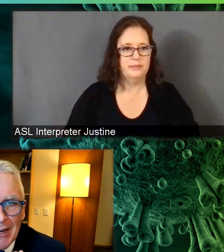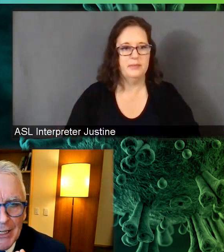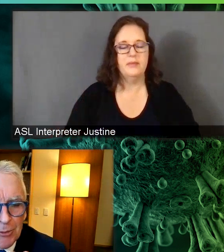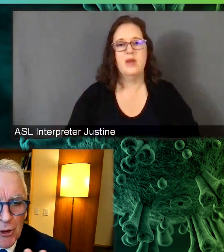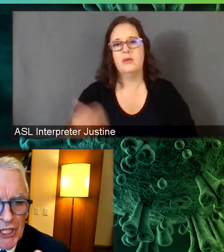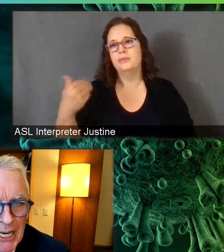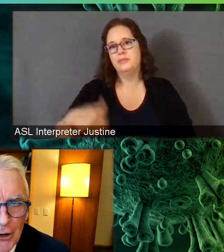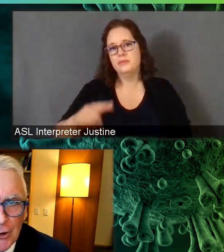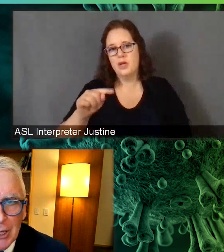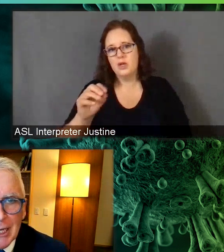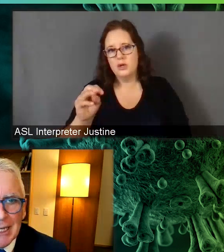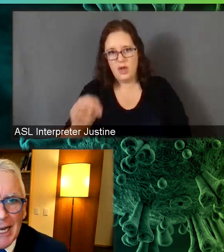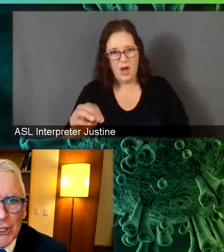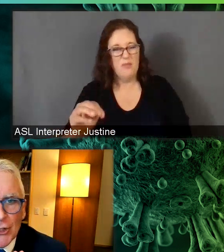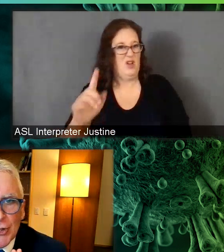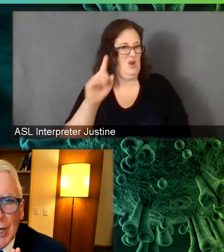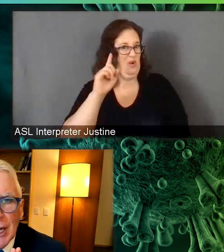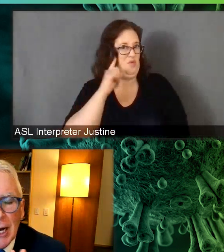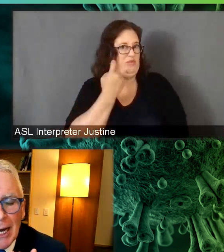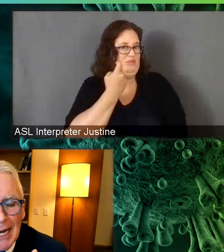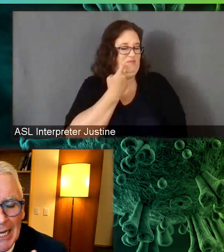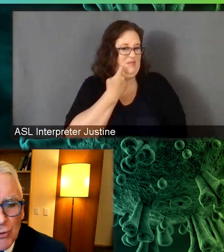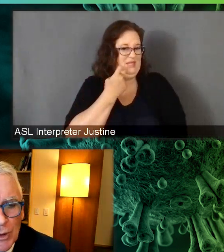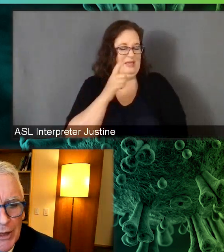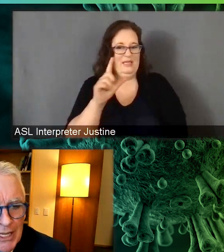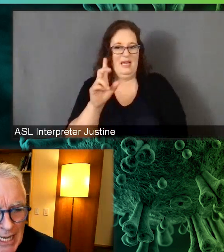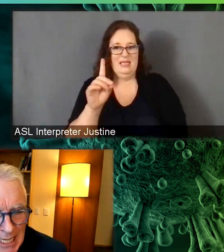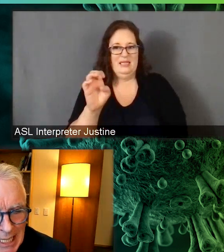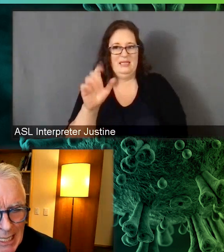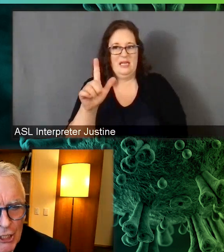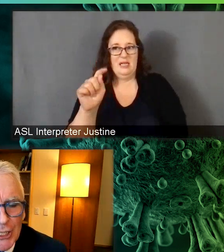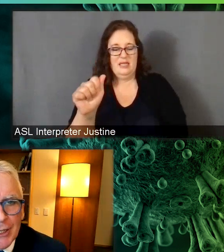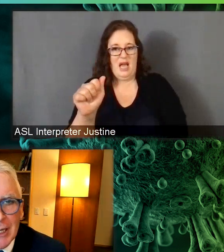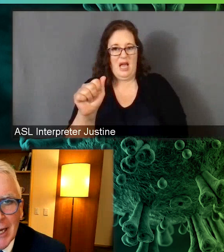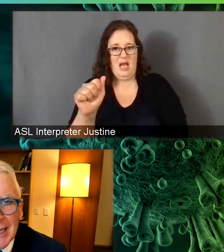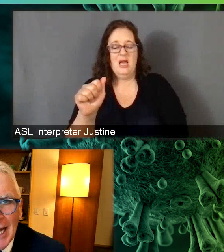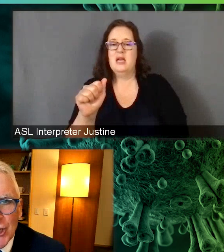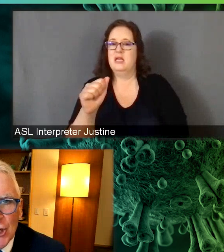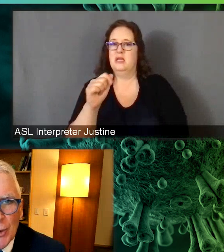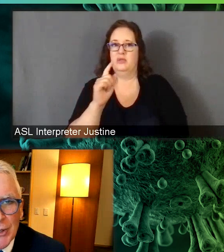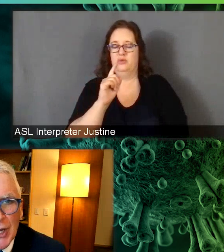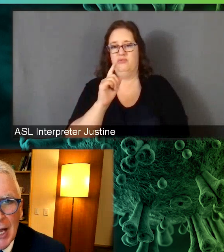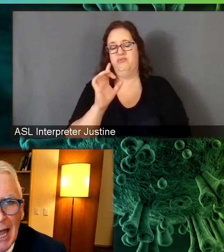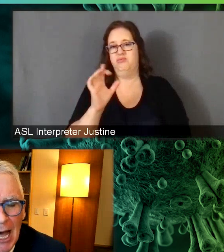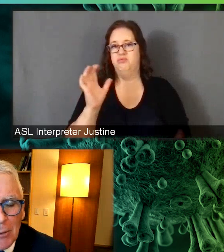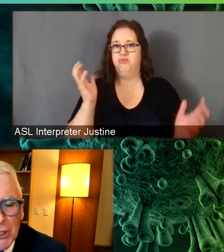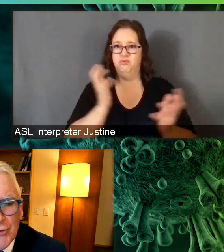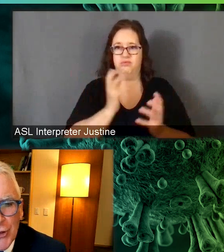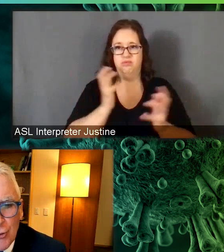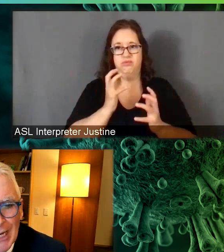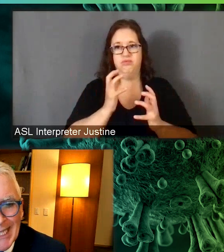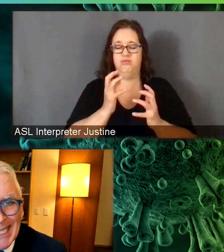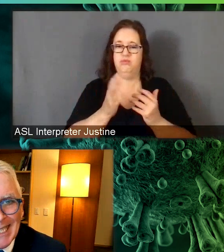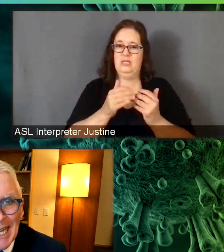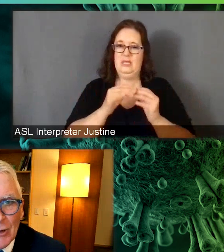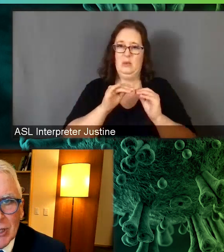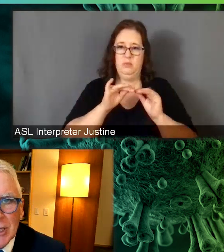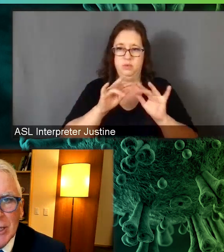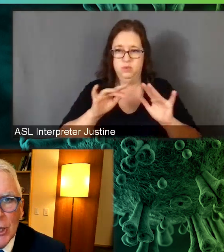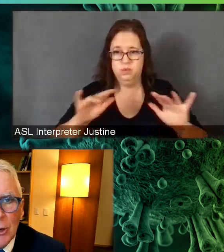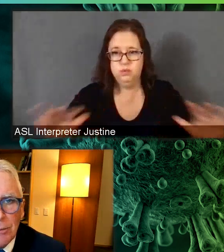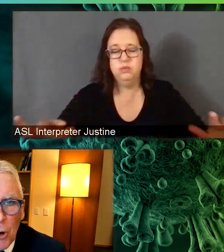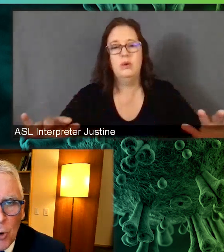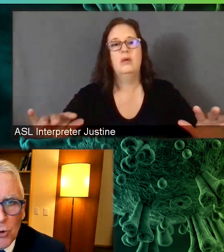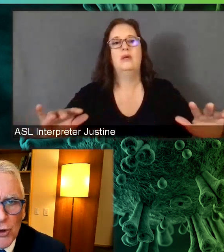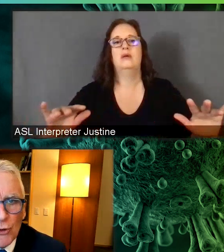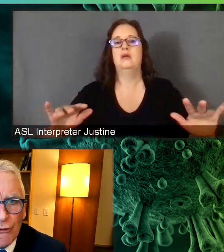Delta variant is particularly contagious. And I guess one of the things as a clinician that I'd like to ask you is, how much of a threat does Delta